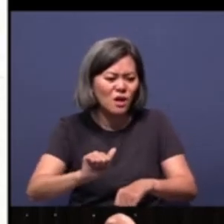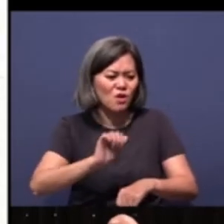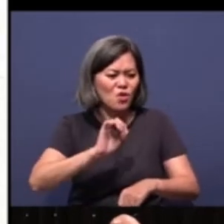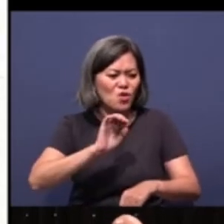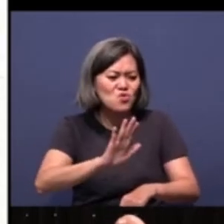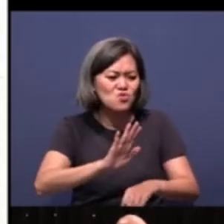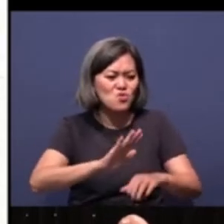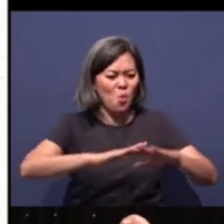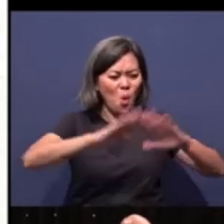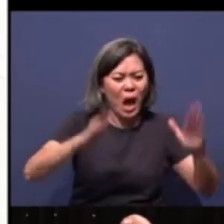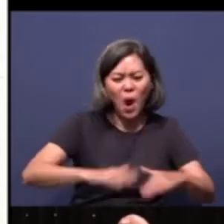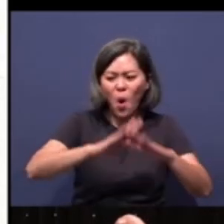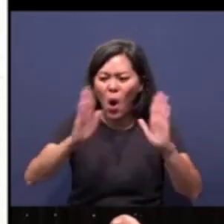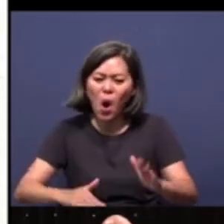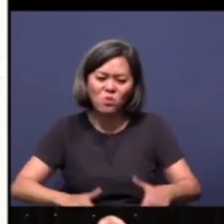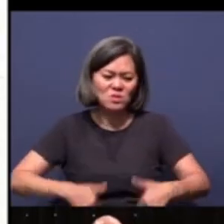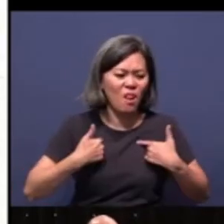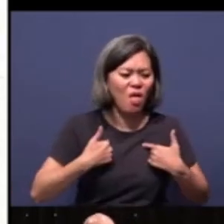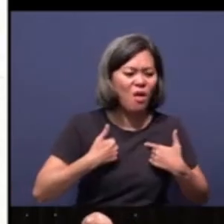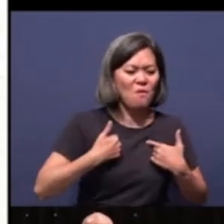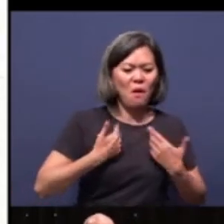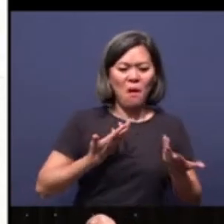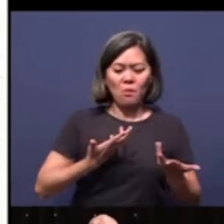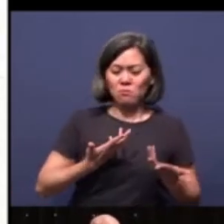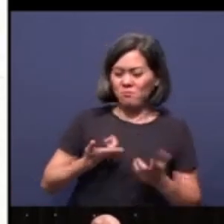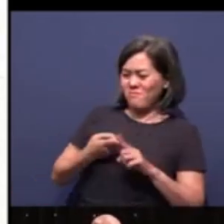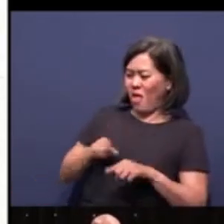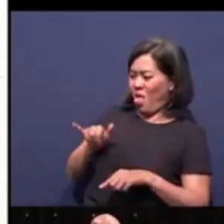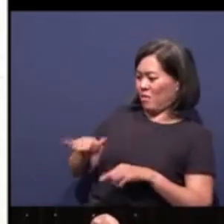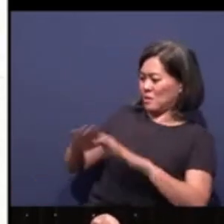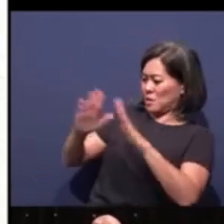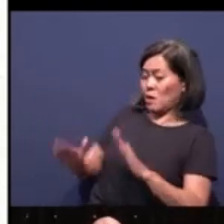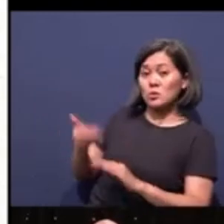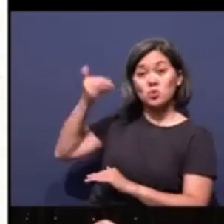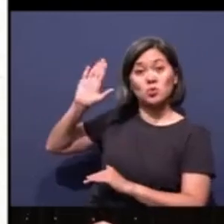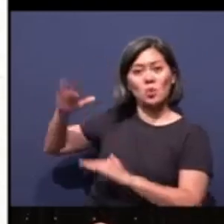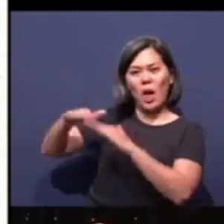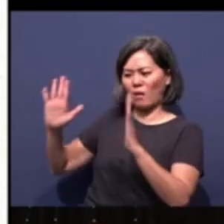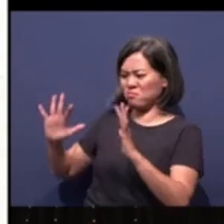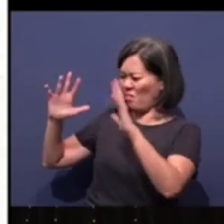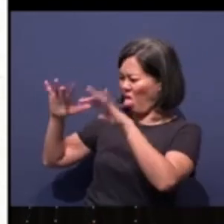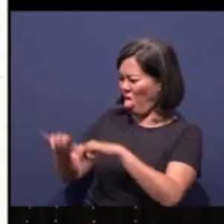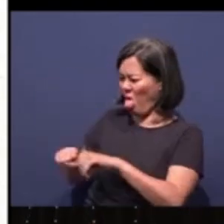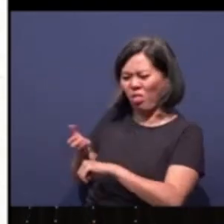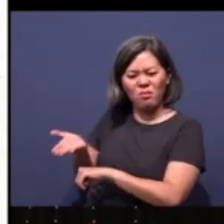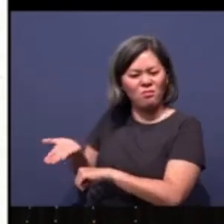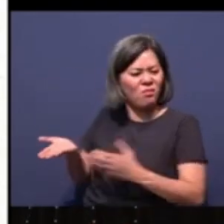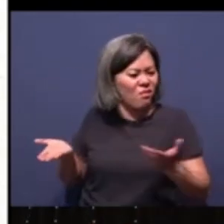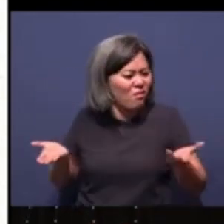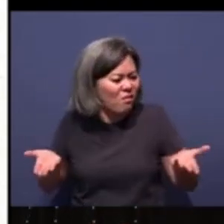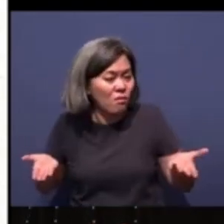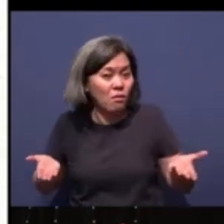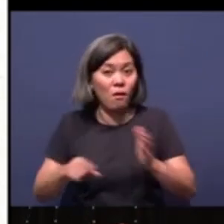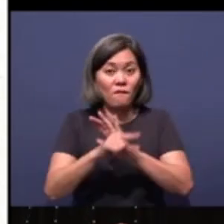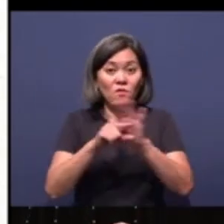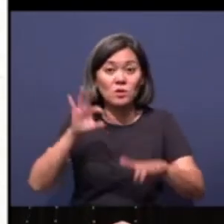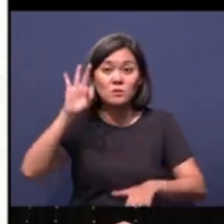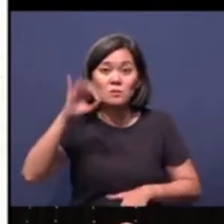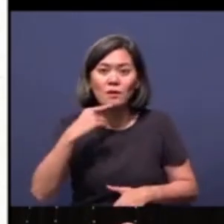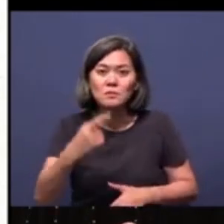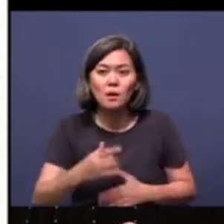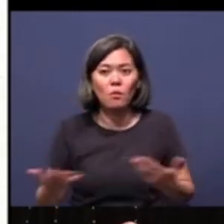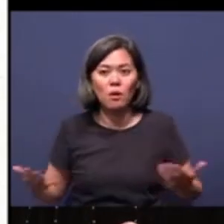paneled houses while this house, which is the house of God, remains a ruin? And then verse 9, God says,